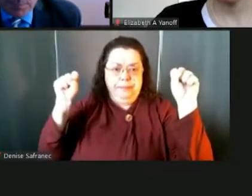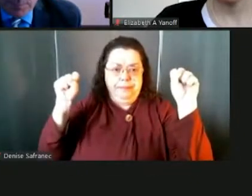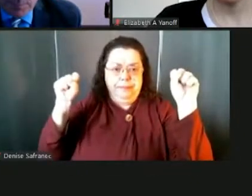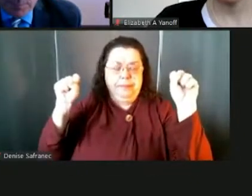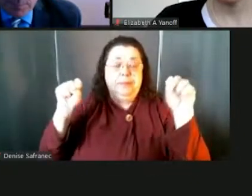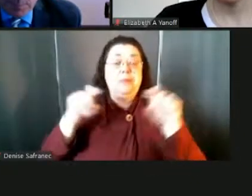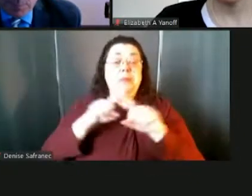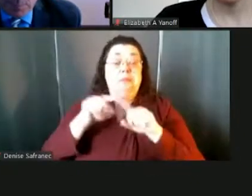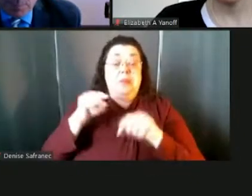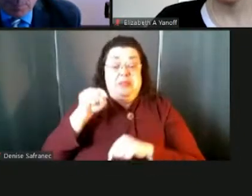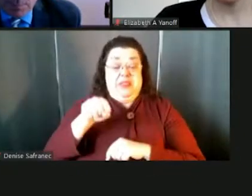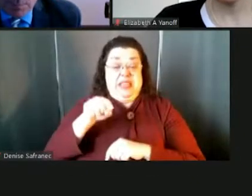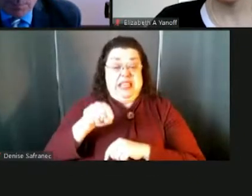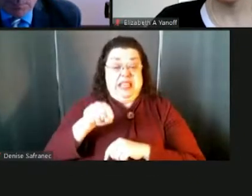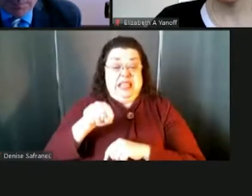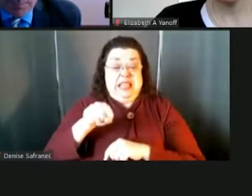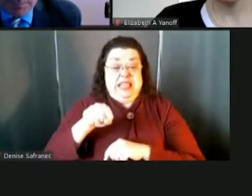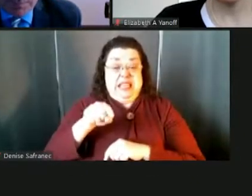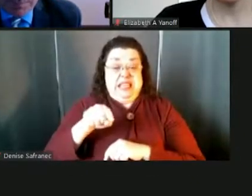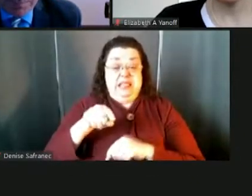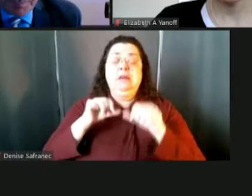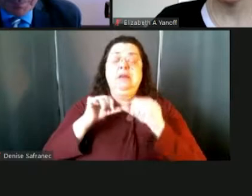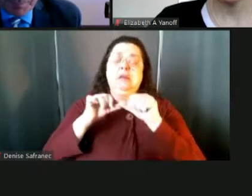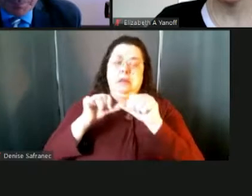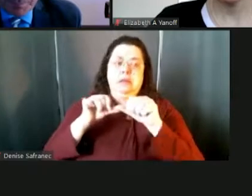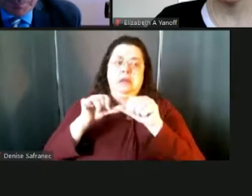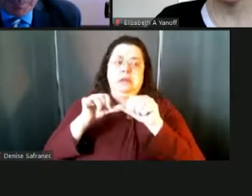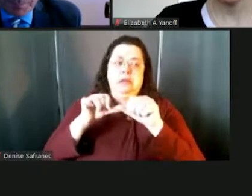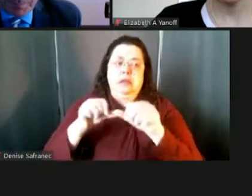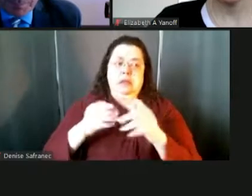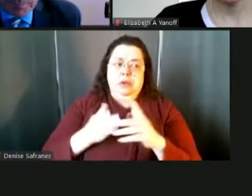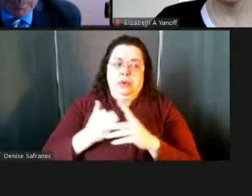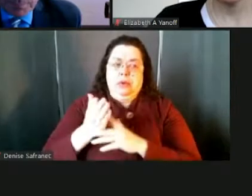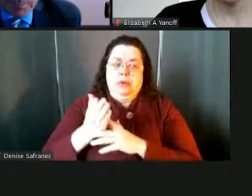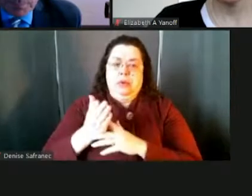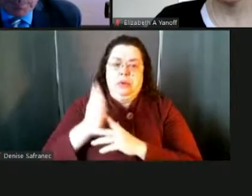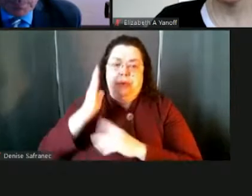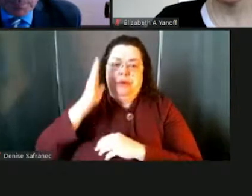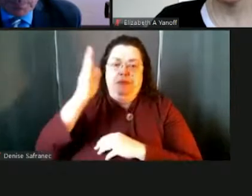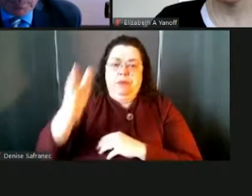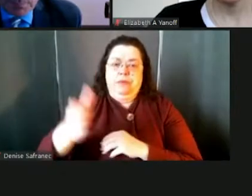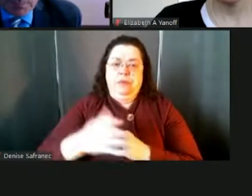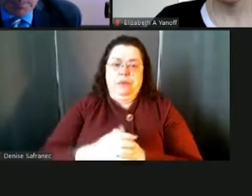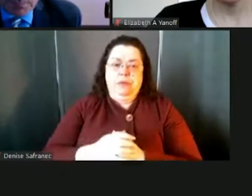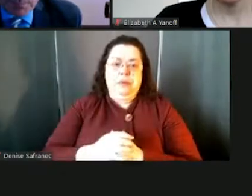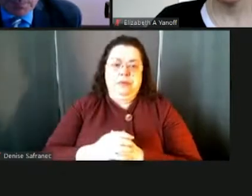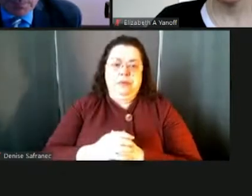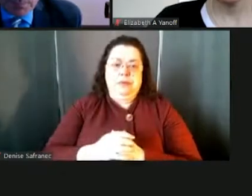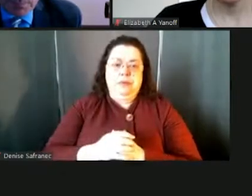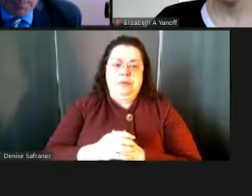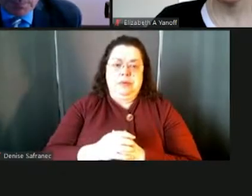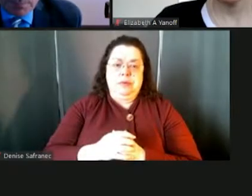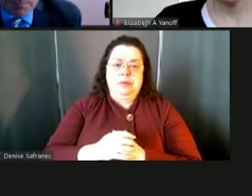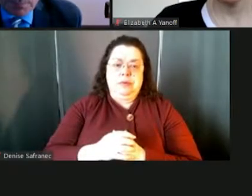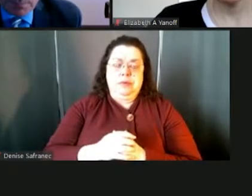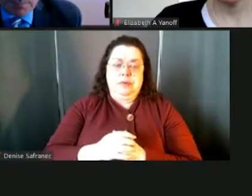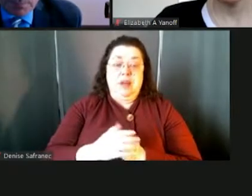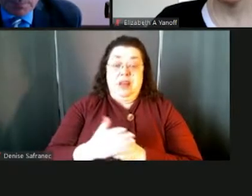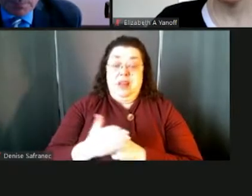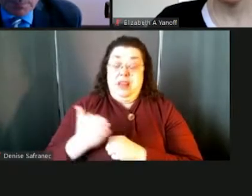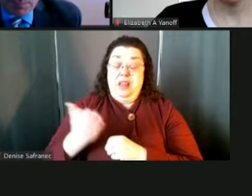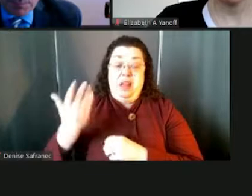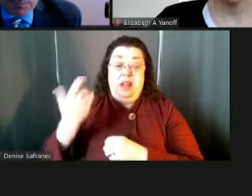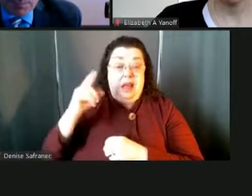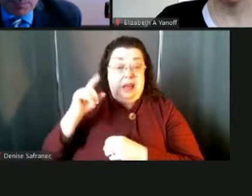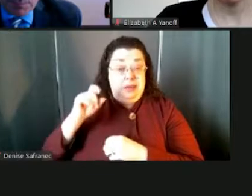some things that we continue on after this pandemic's over. And, you know, Jeff touched on the last question, actually, besides